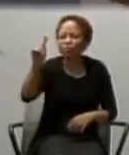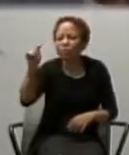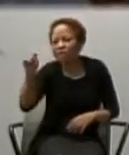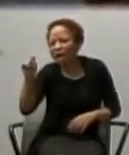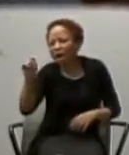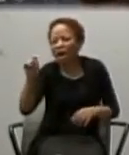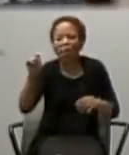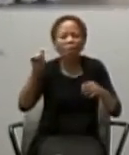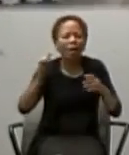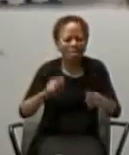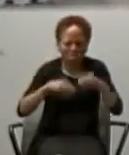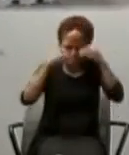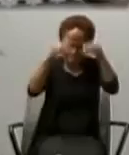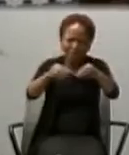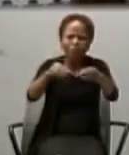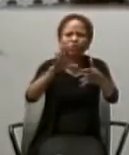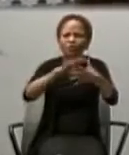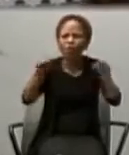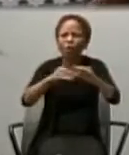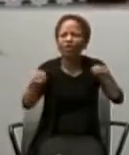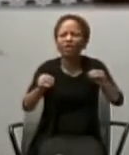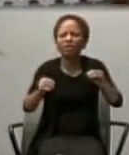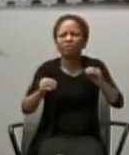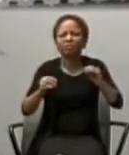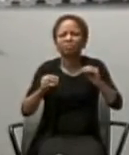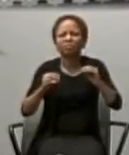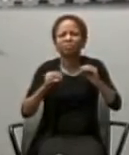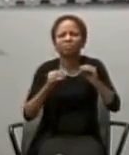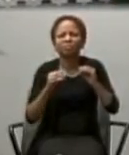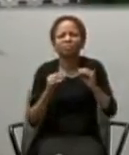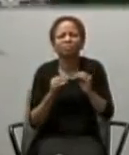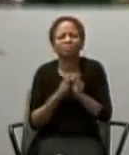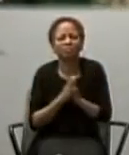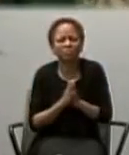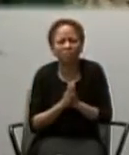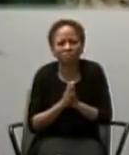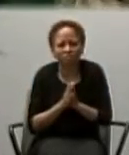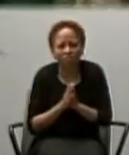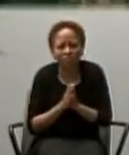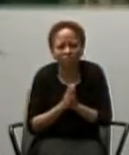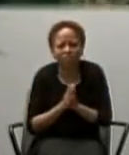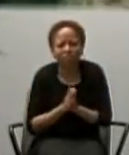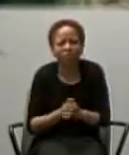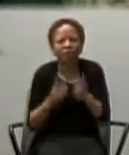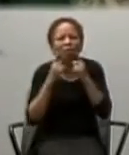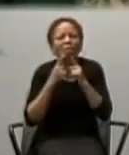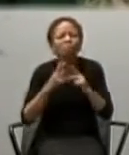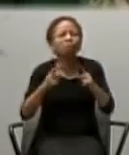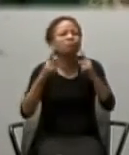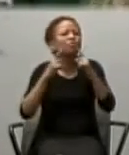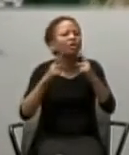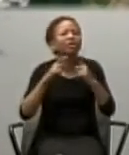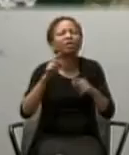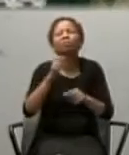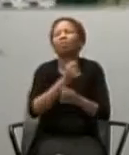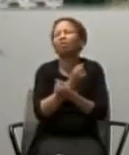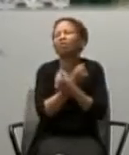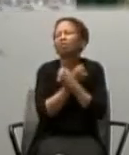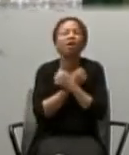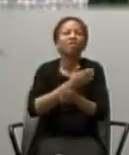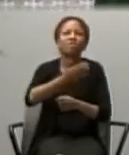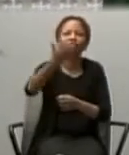everywhere, in season, and out of season, we proclaim the marvelous love of God.